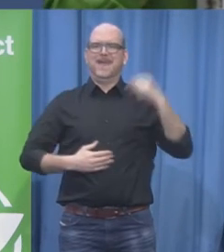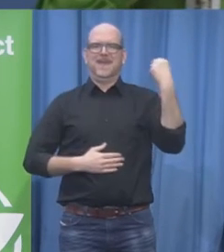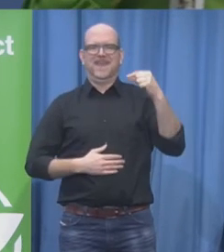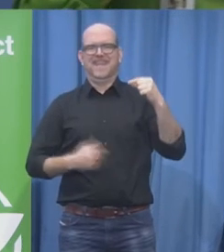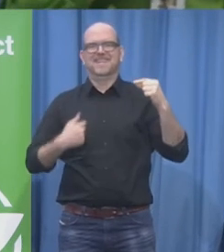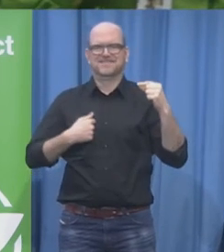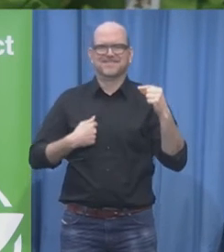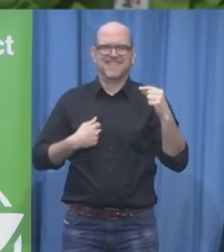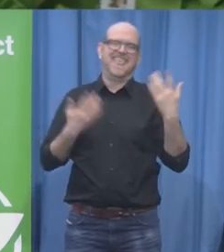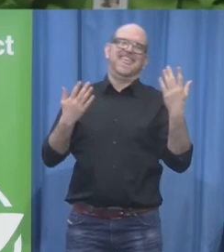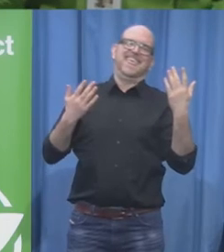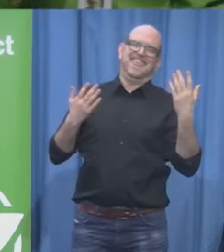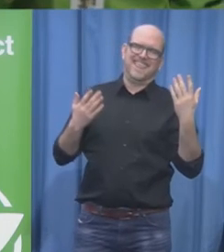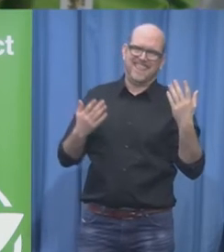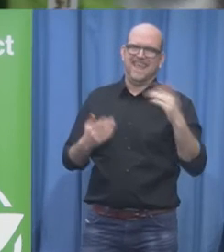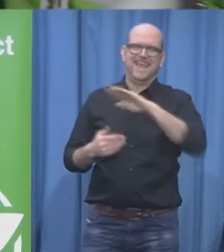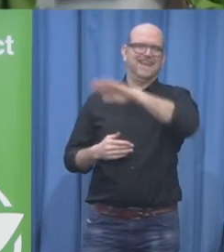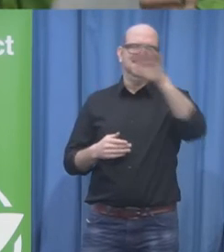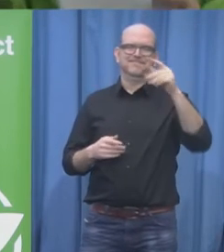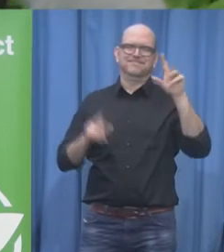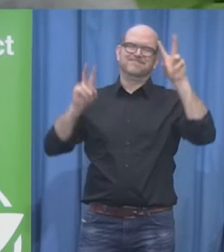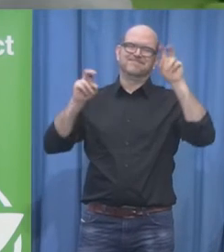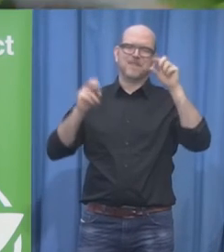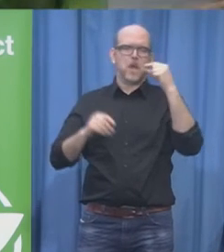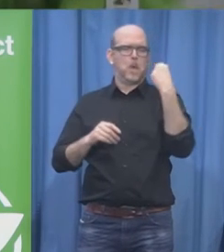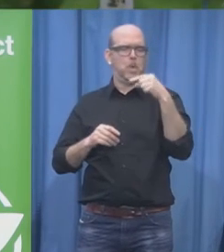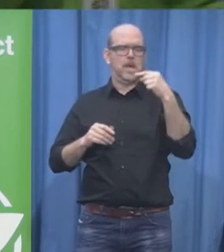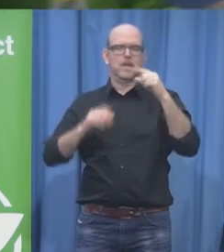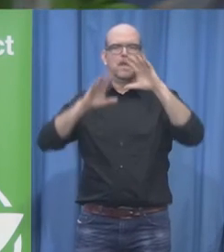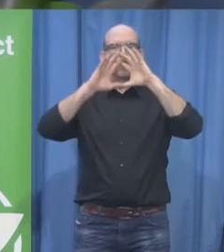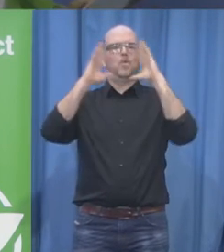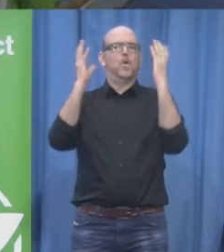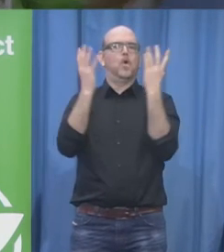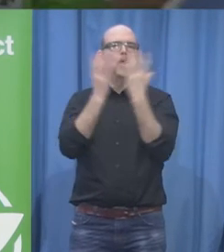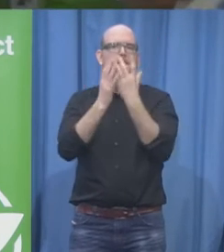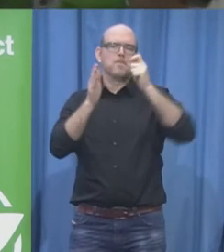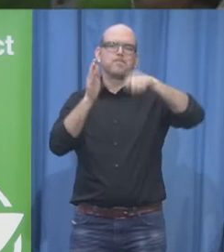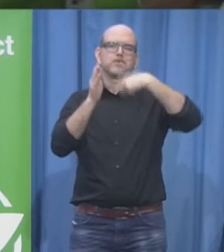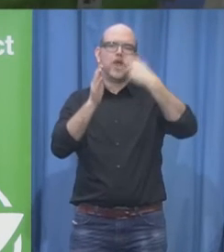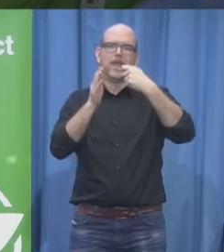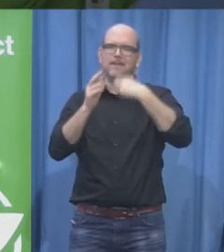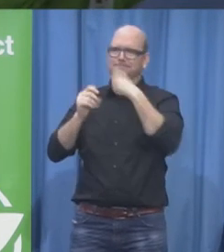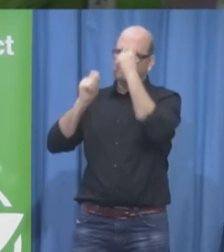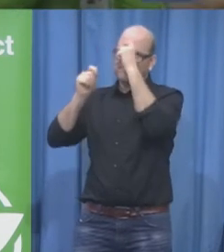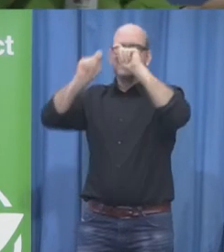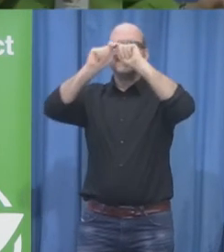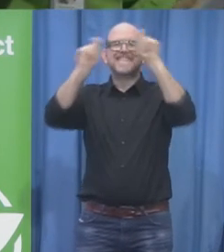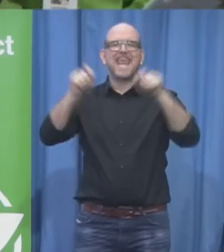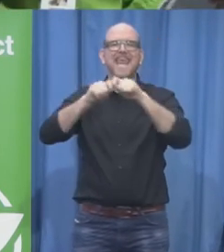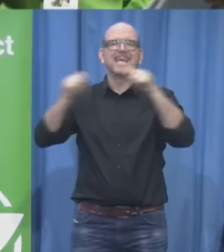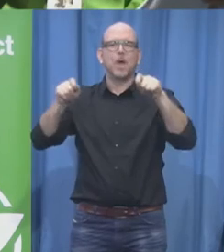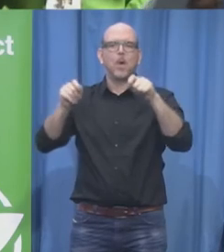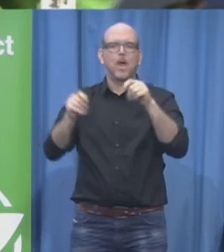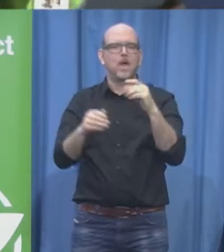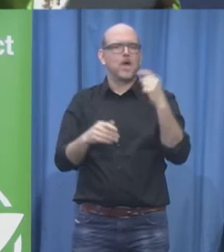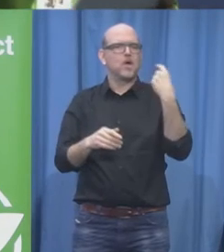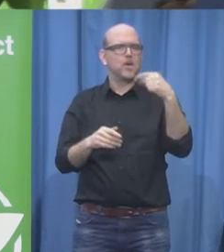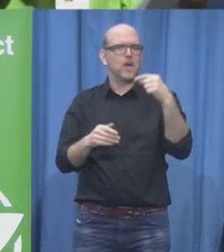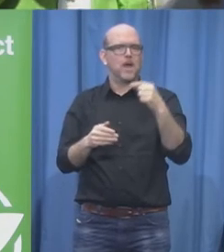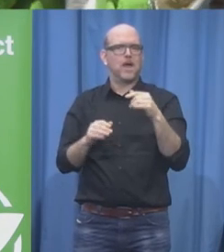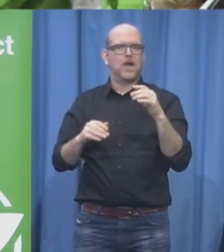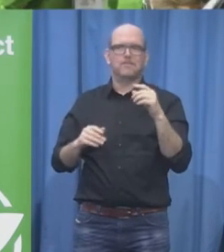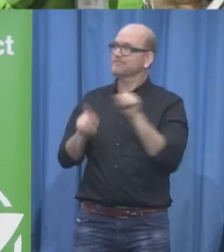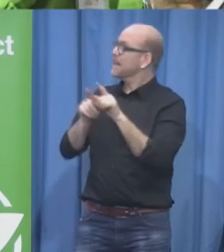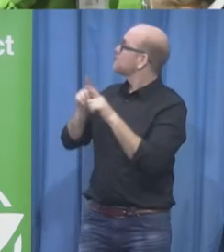the zero conference I tried to find the greenest shirt of all but just to let you know I am here if there is anything that I can do to help